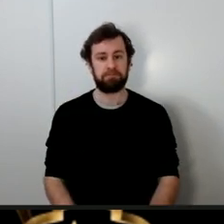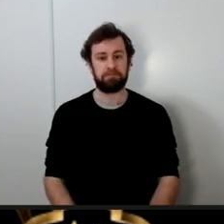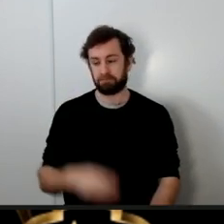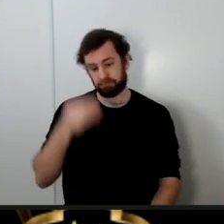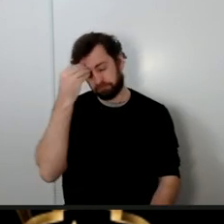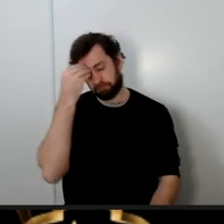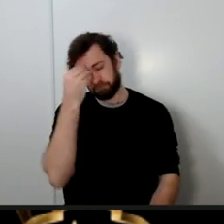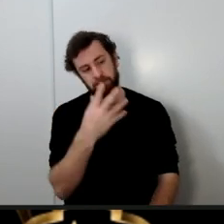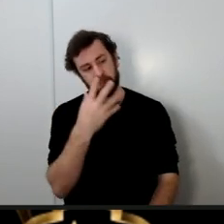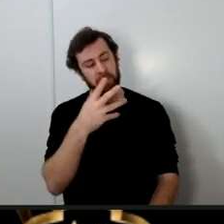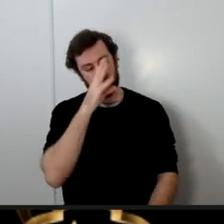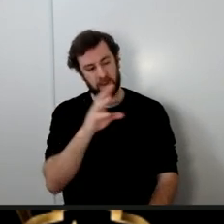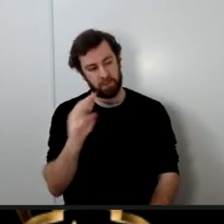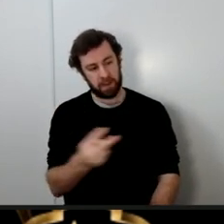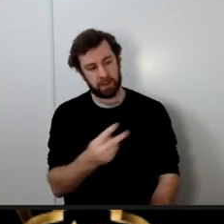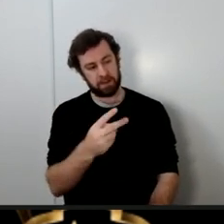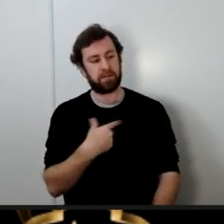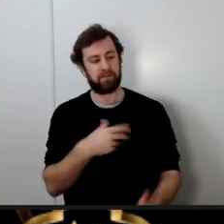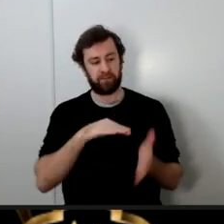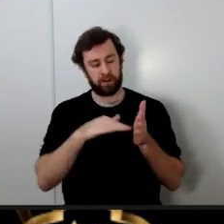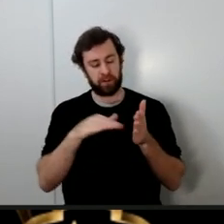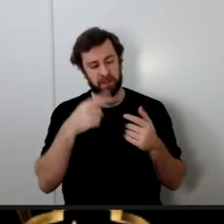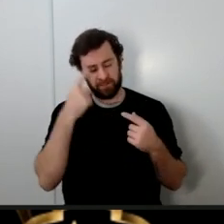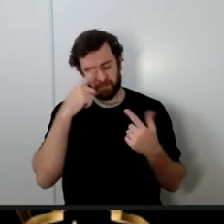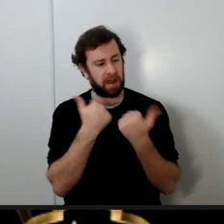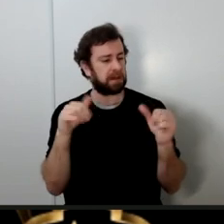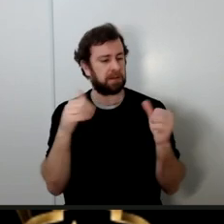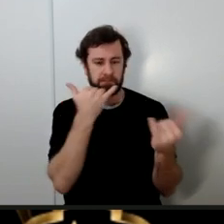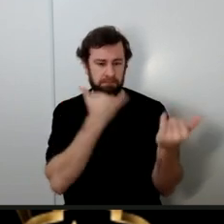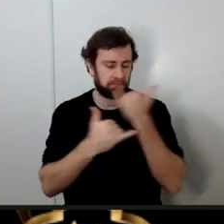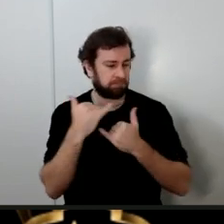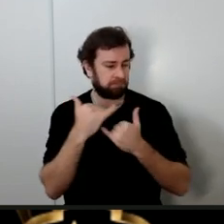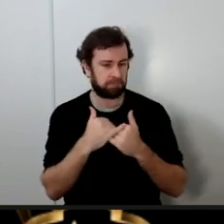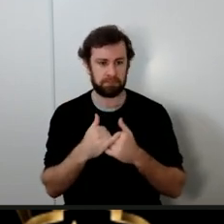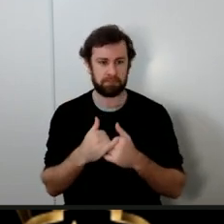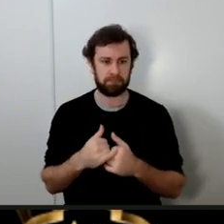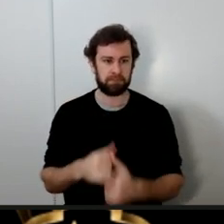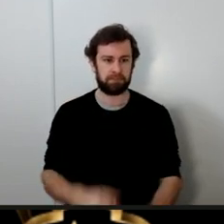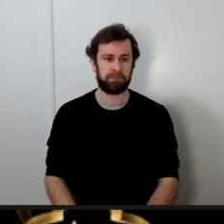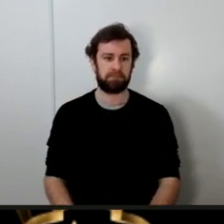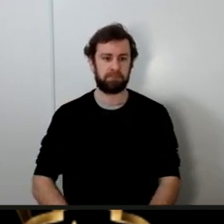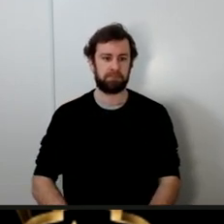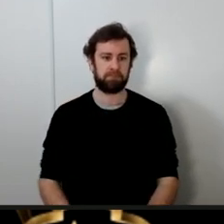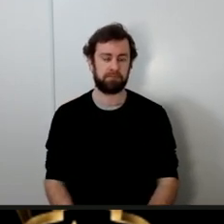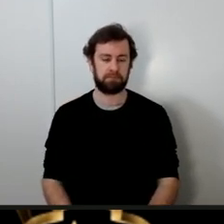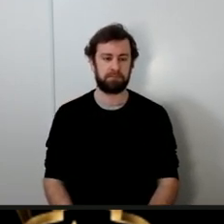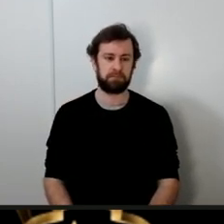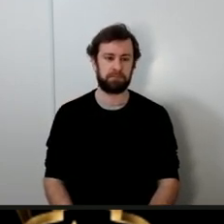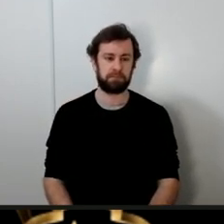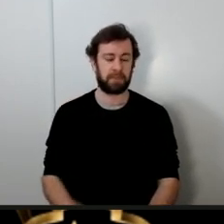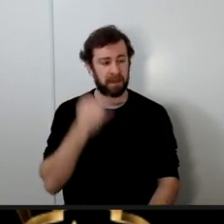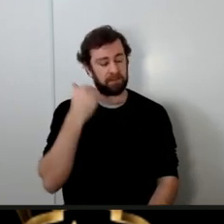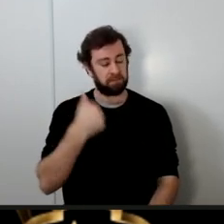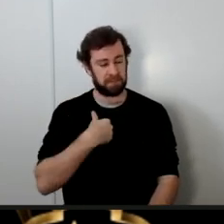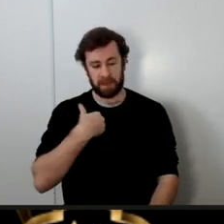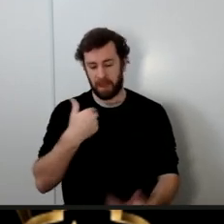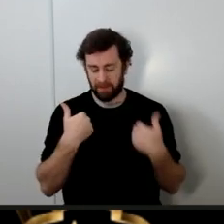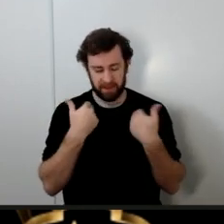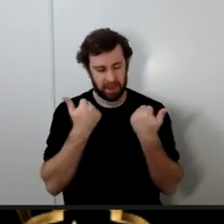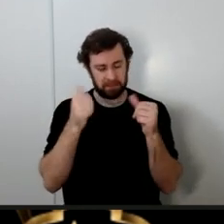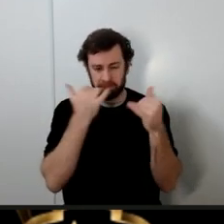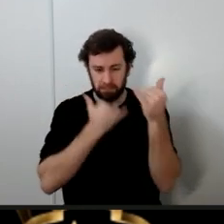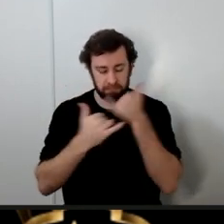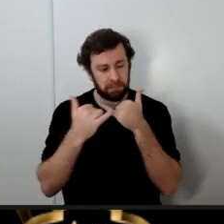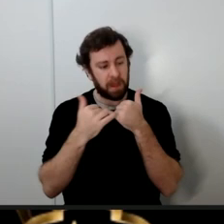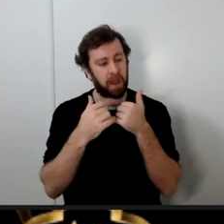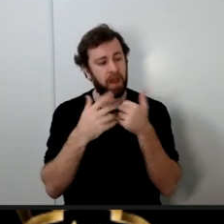forgive me for any shortcomings forgive me for any shortcomings if I have any shortcomings I want